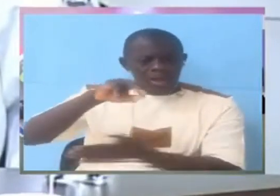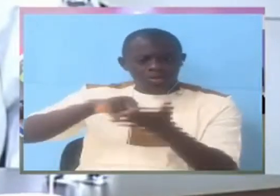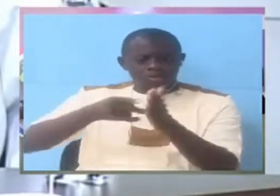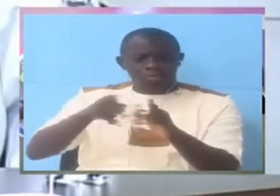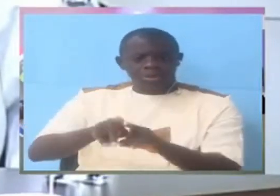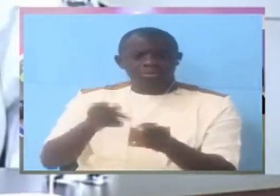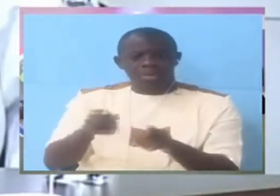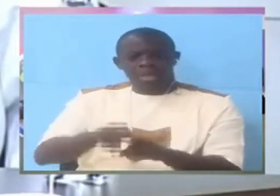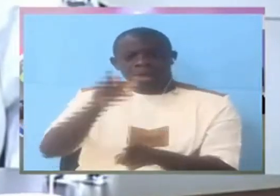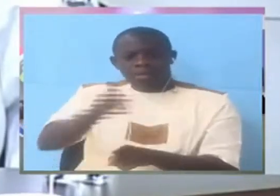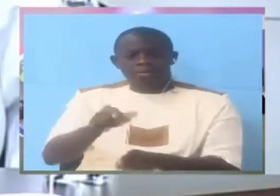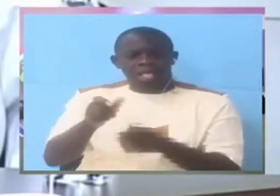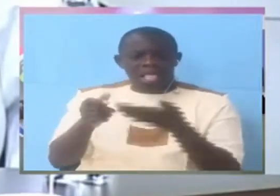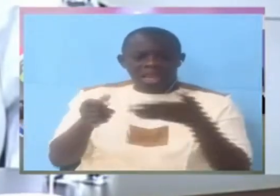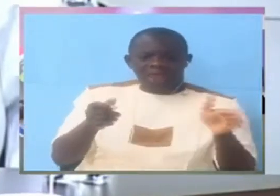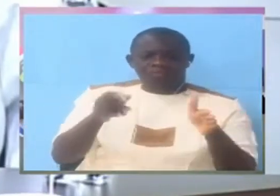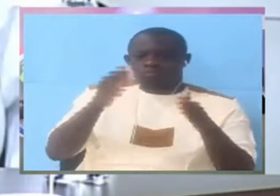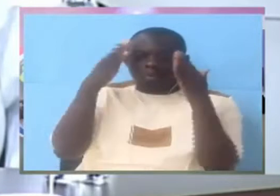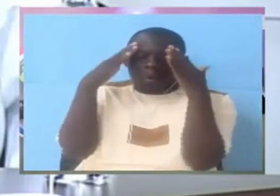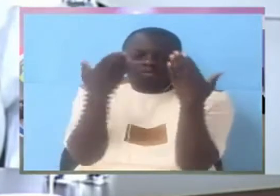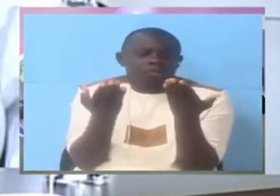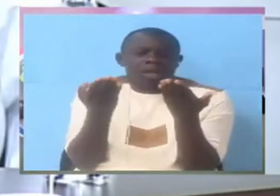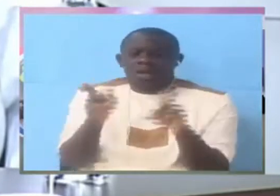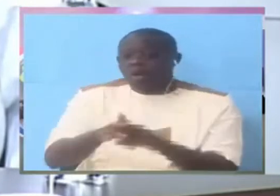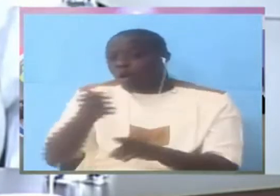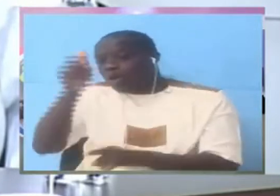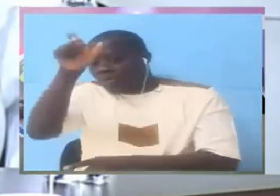does not even understand the functions of the right Mr.